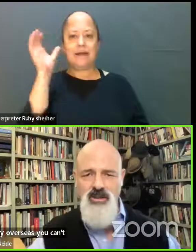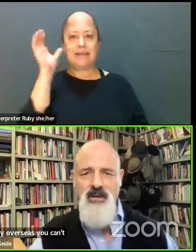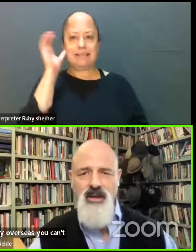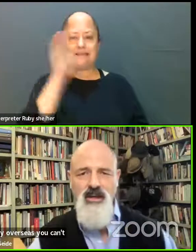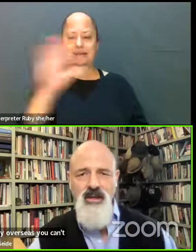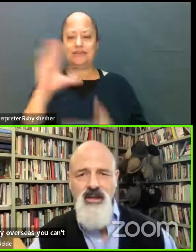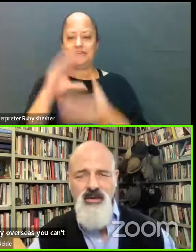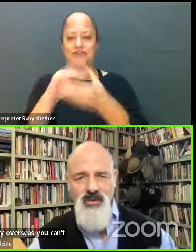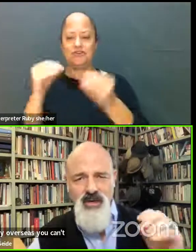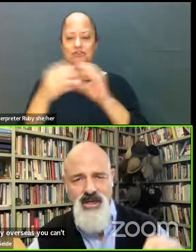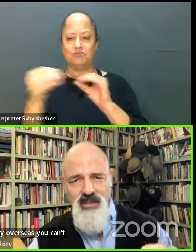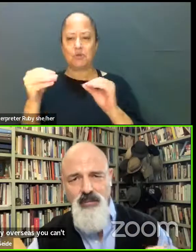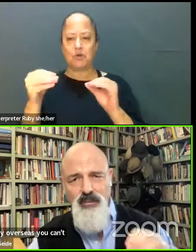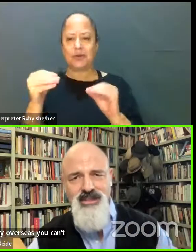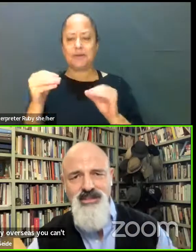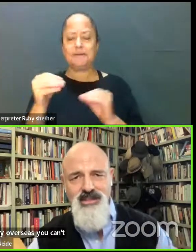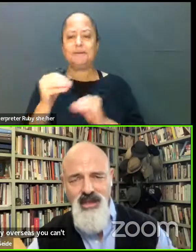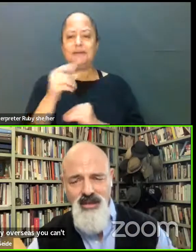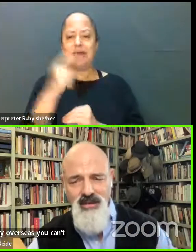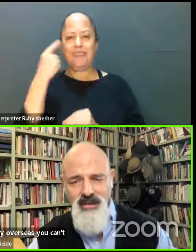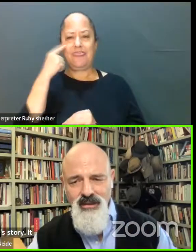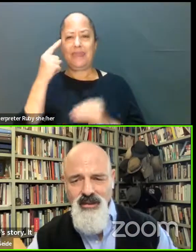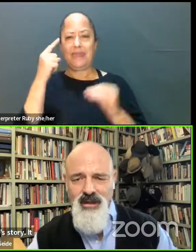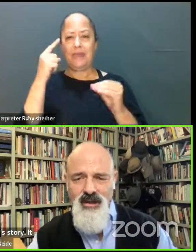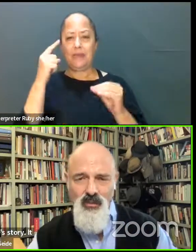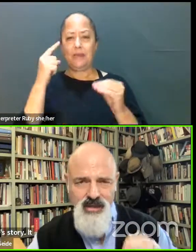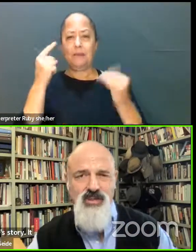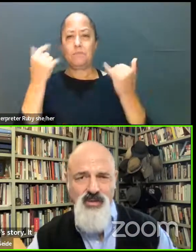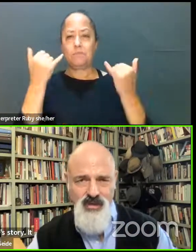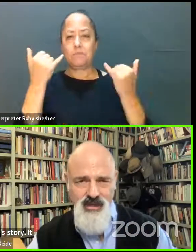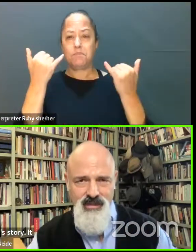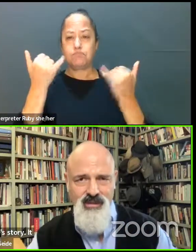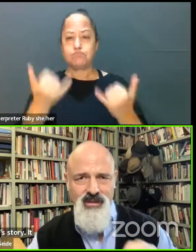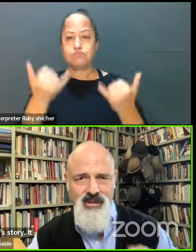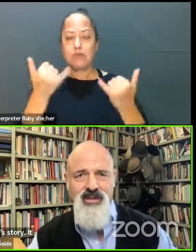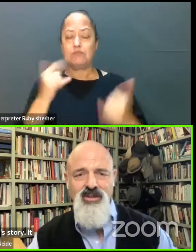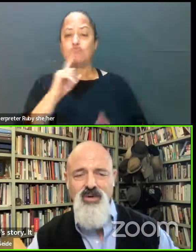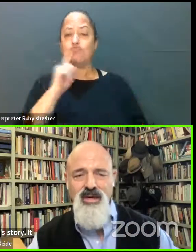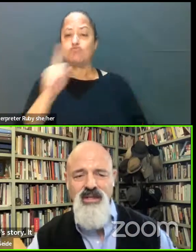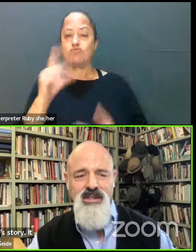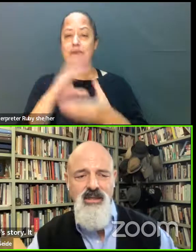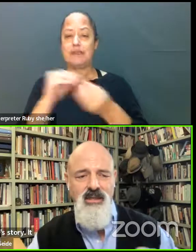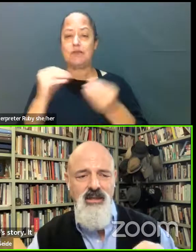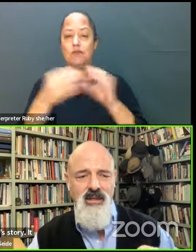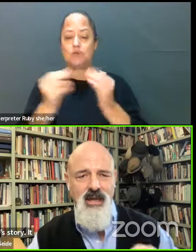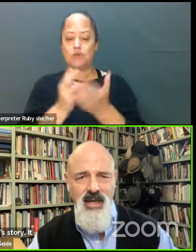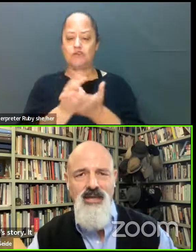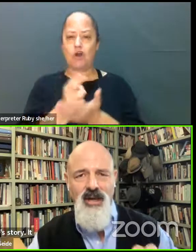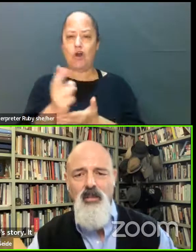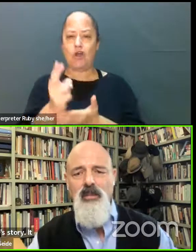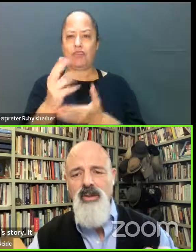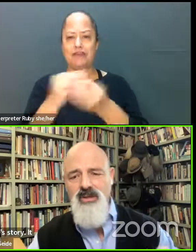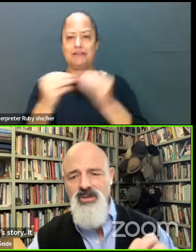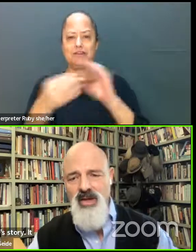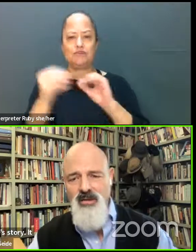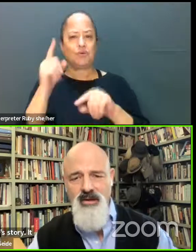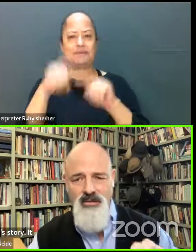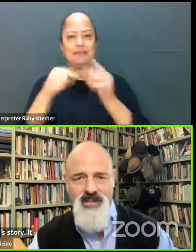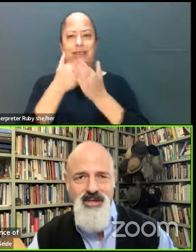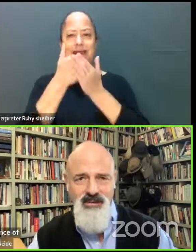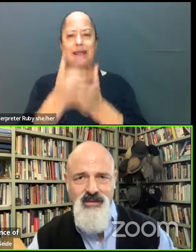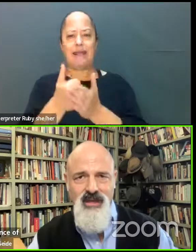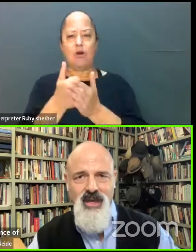the place where they're sharing their stories. And I think presencing real stories, authentic stories, can't help but